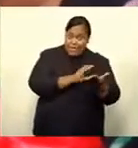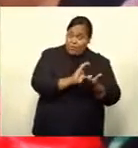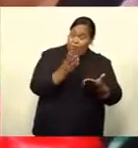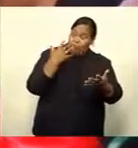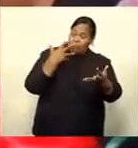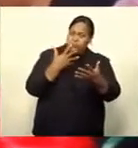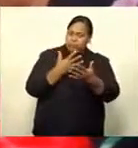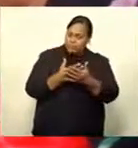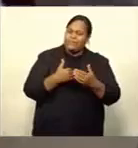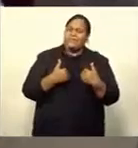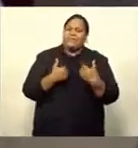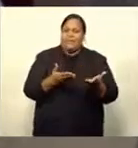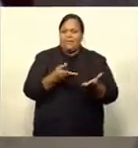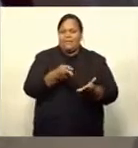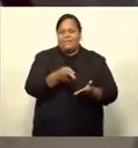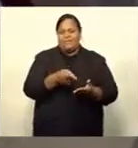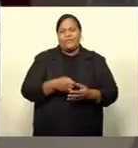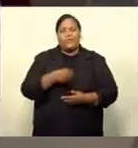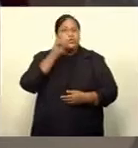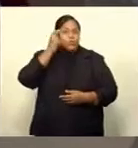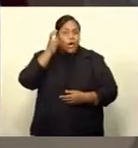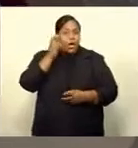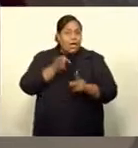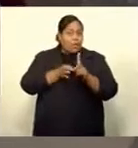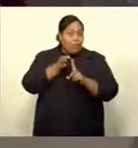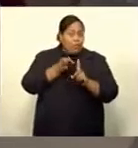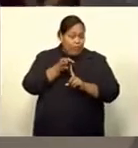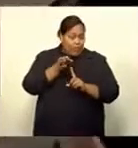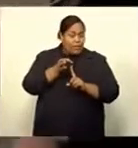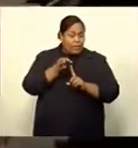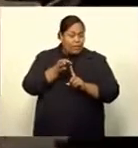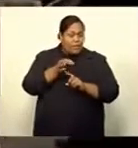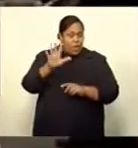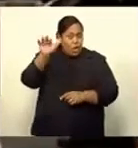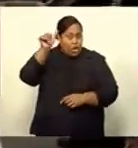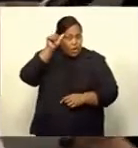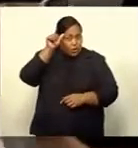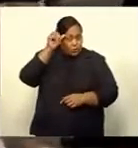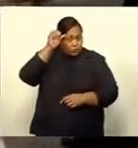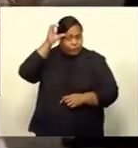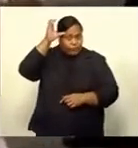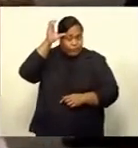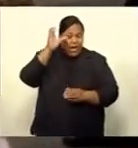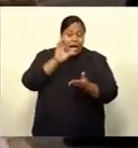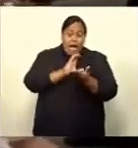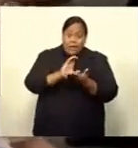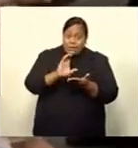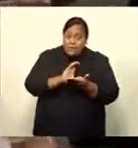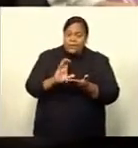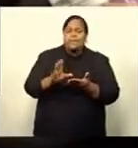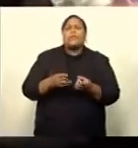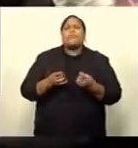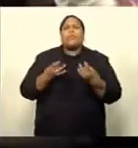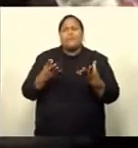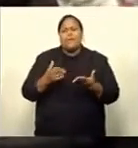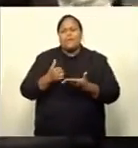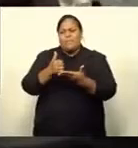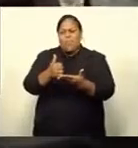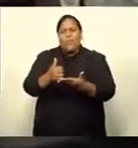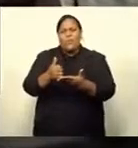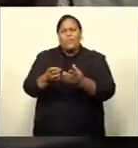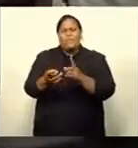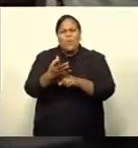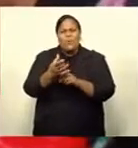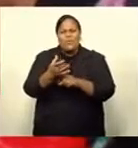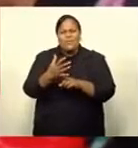work for decades. Training and upskilling counselors is essential as it will be able to provide a support system for women in the